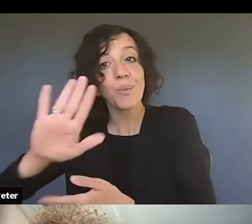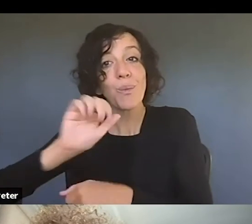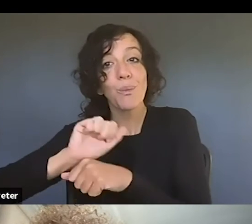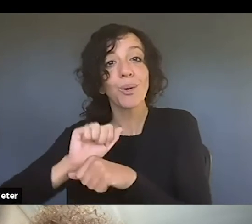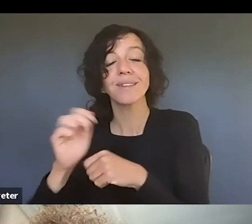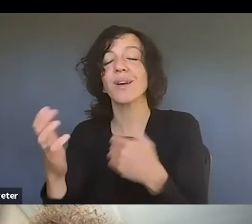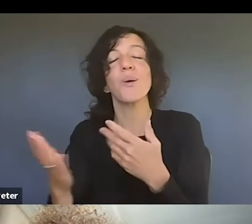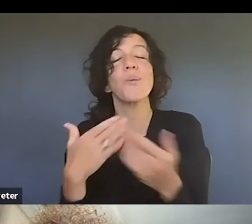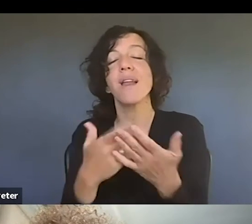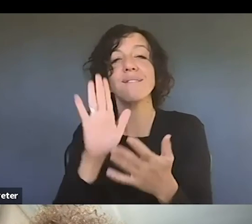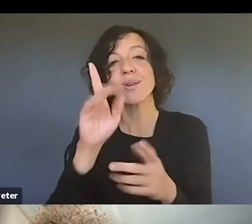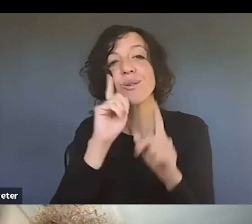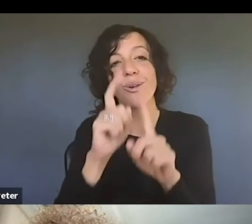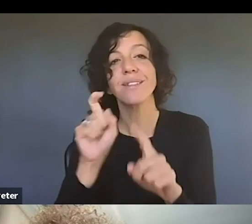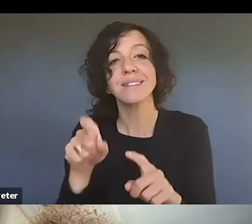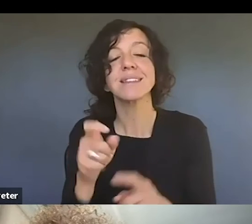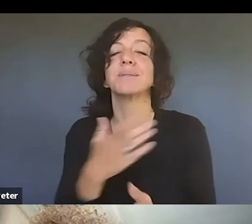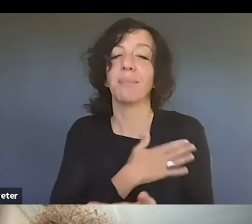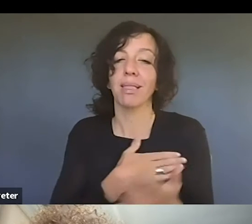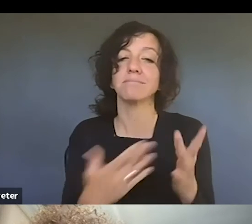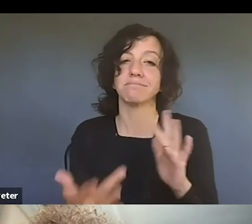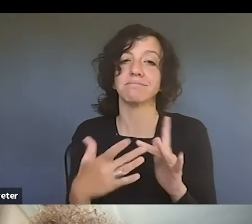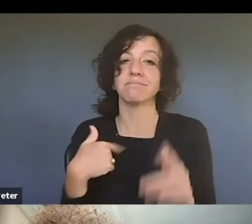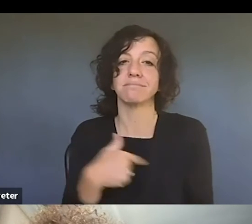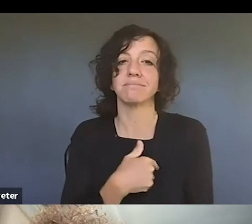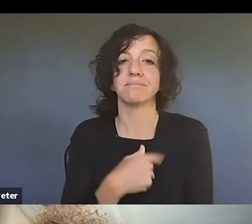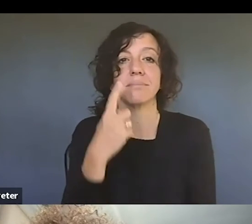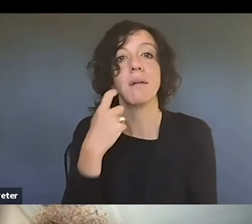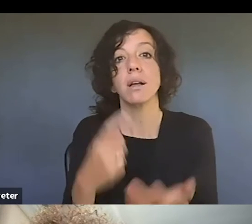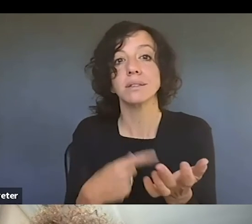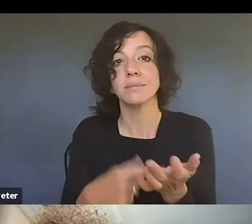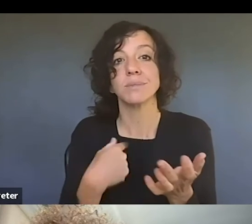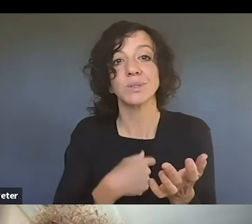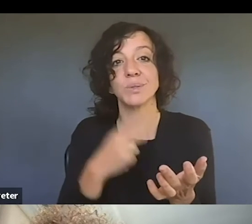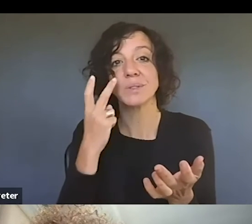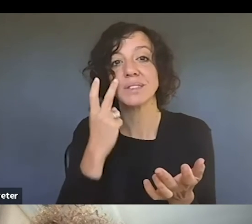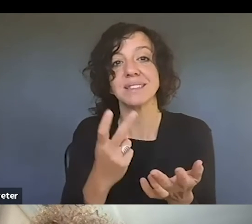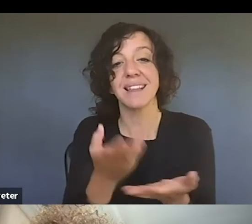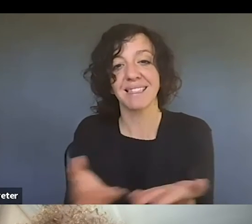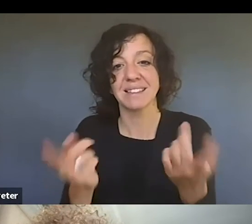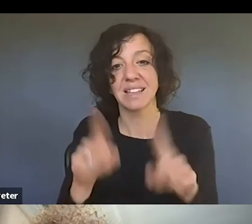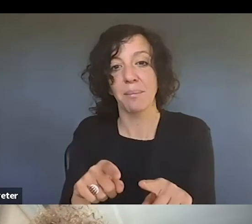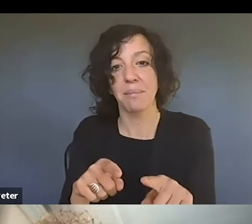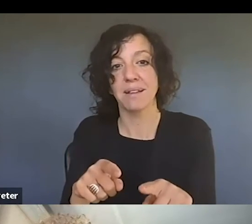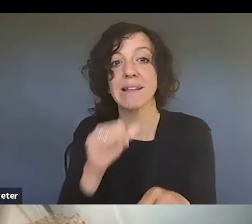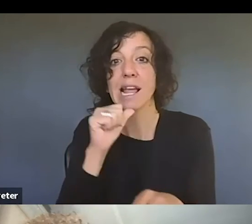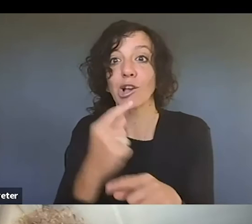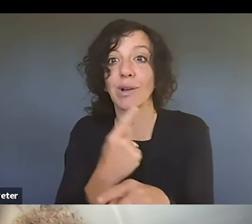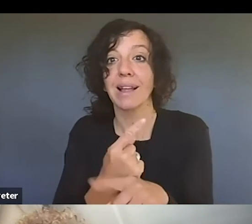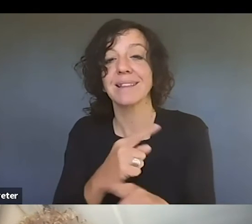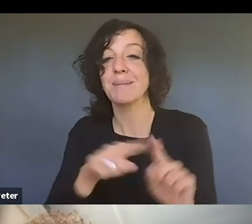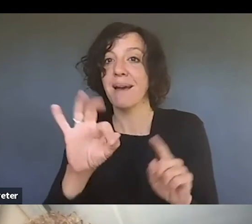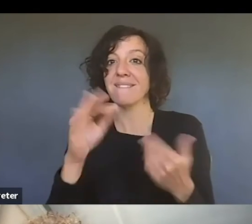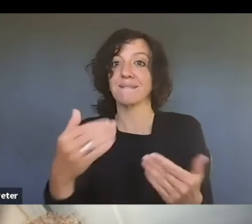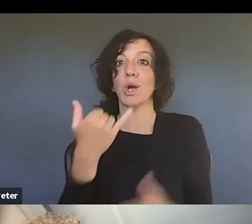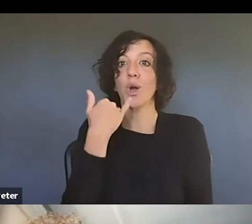engaging any of the office's services. Because sometimes, you know, we see that things are done incorrectly. And it's like, if you would have called the office